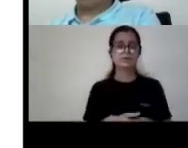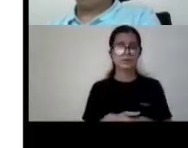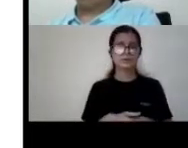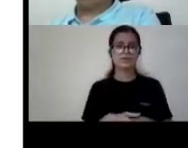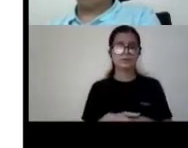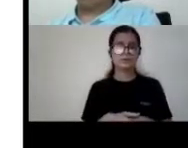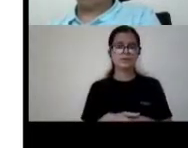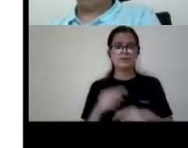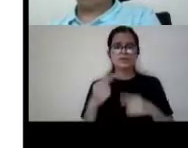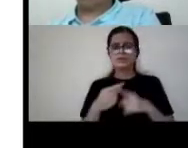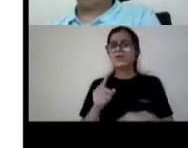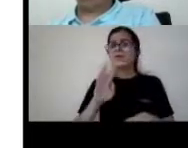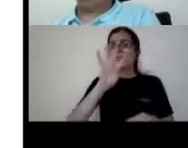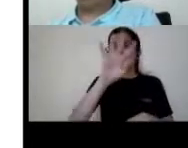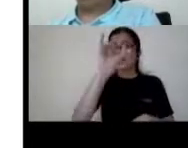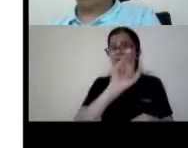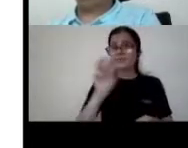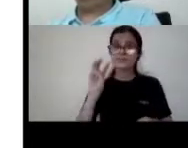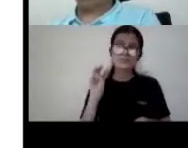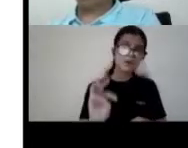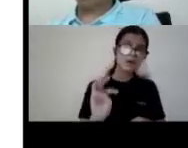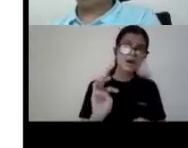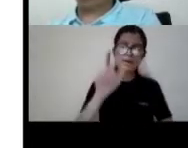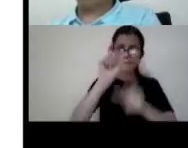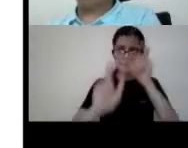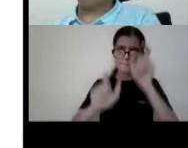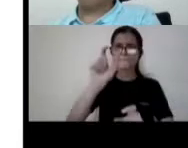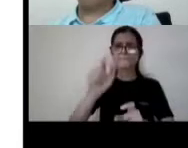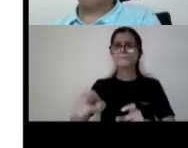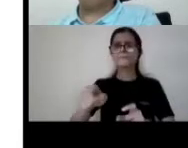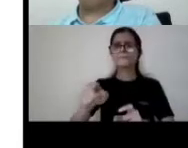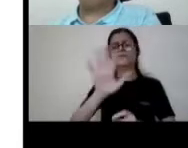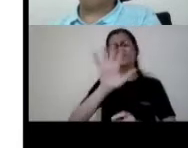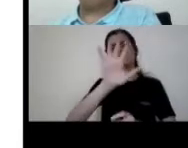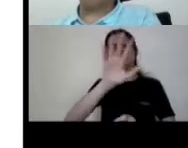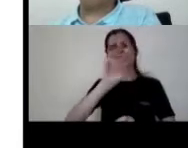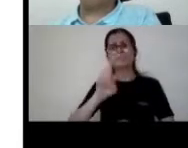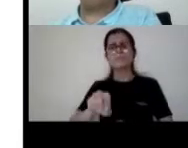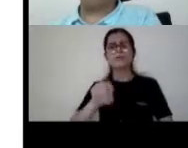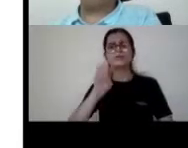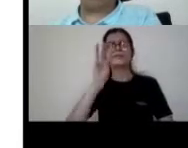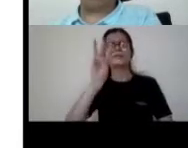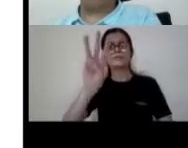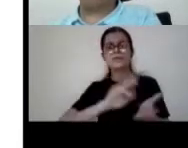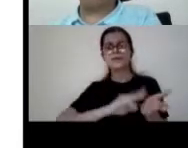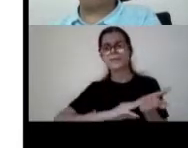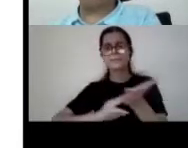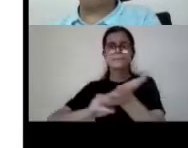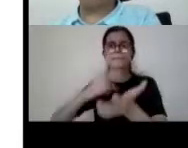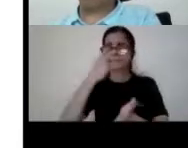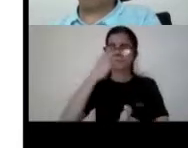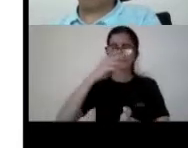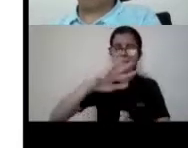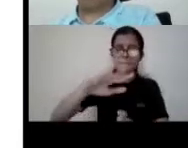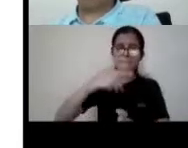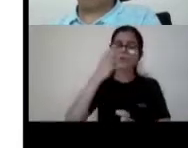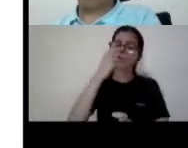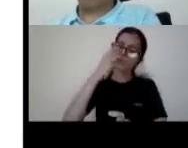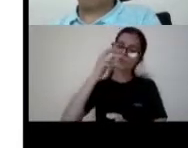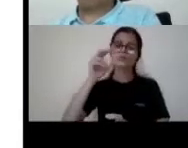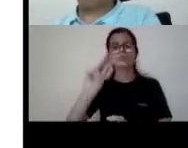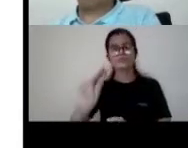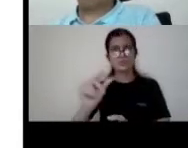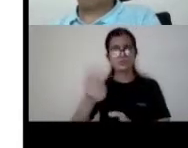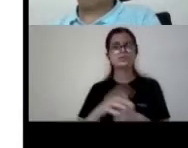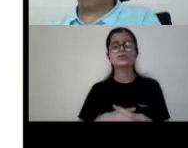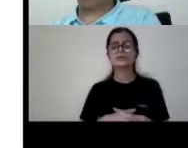these 46 000 people are from 5.3 million persons with blindness or low vision uh